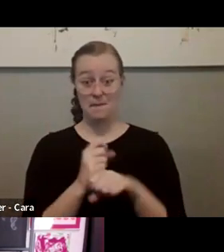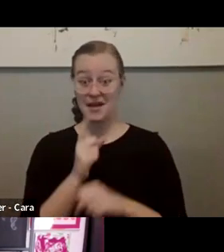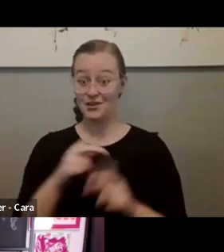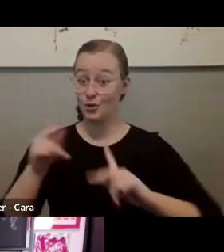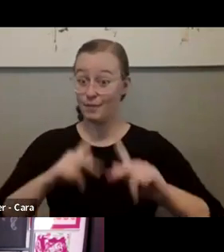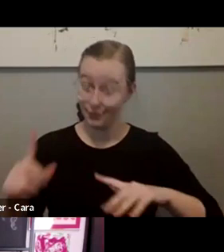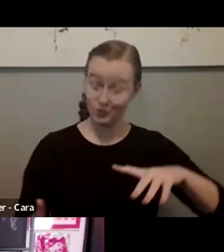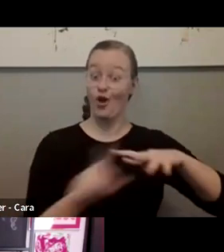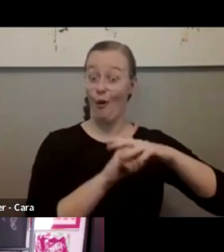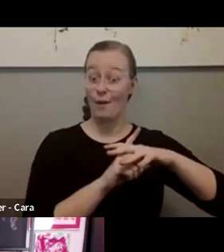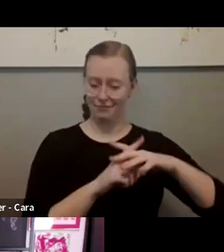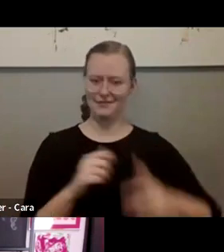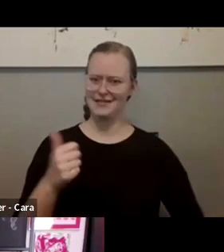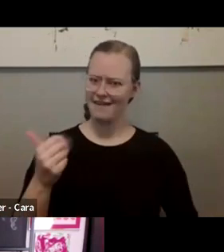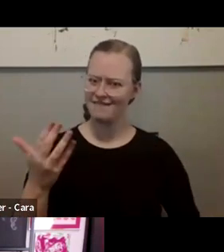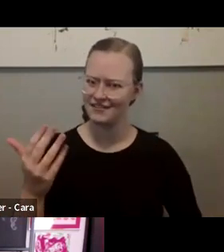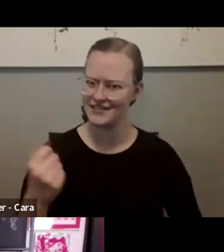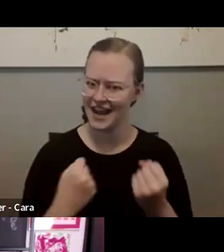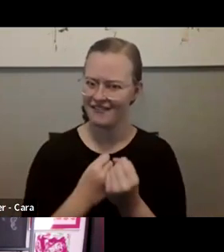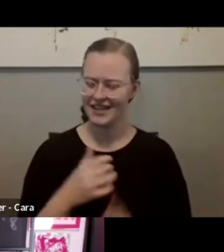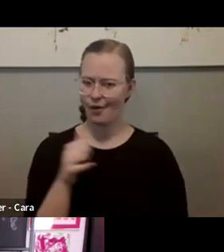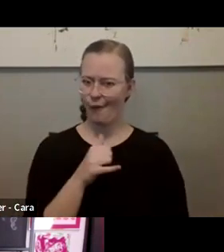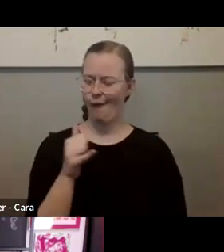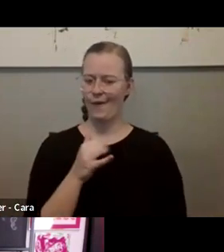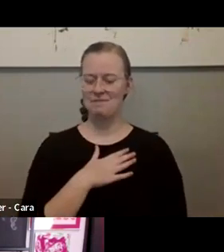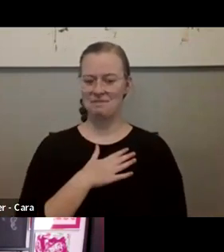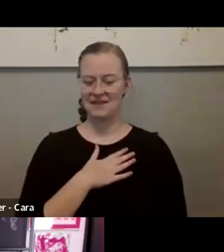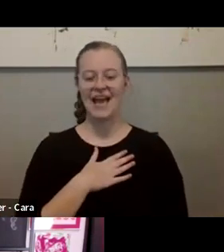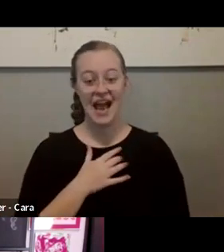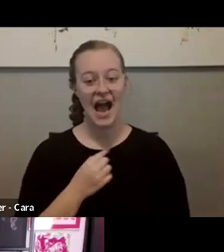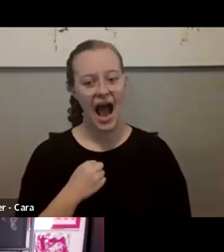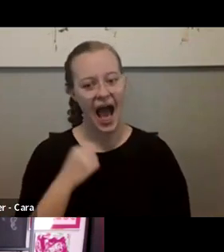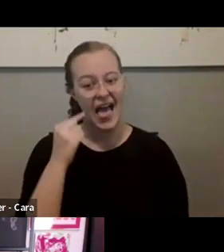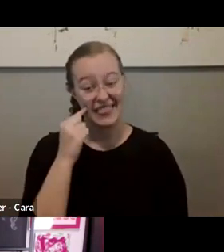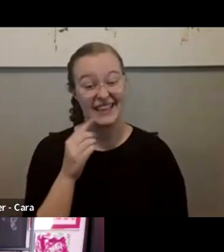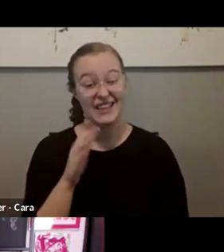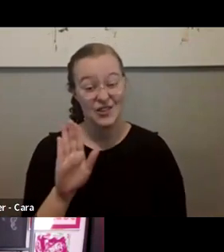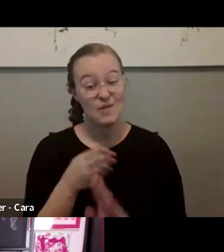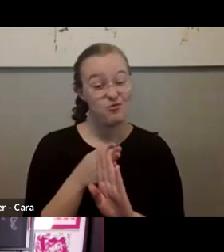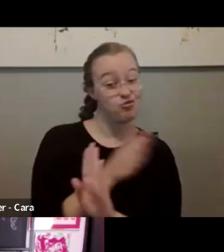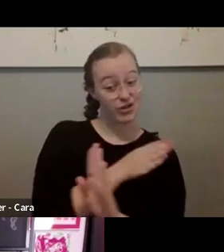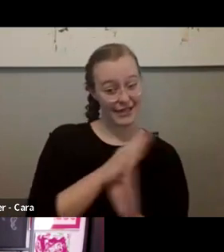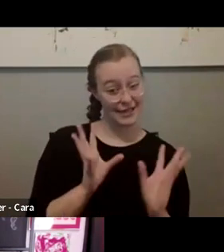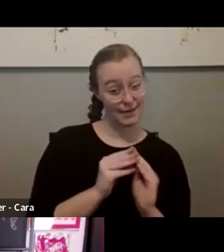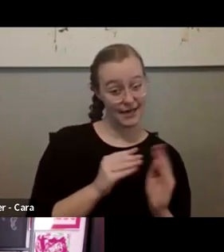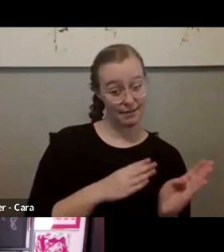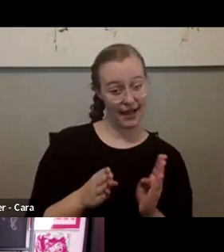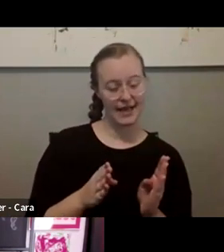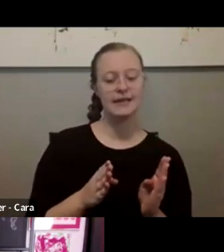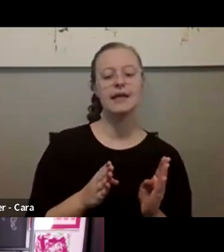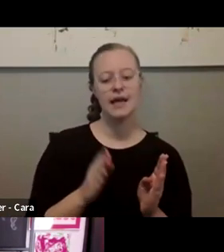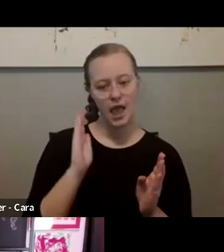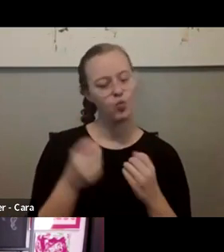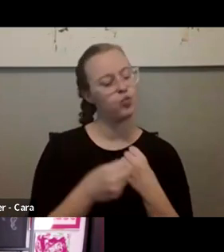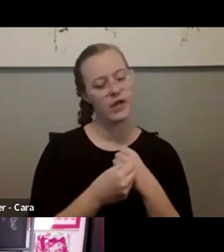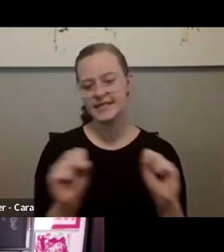amount of advocates to have. I think this is where your pre meeting plan like is just it's going to save you.